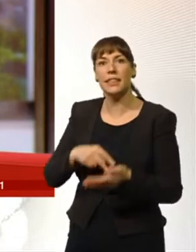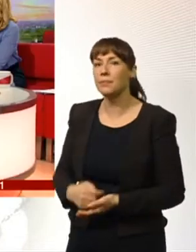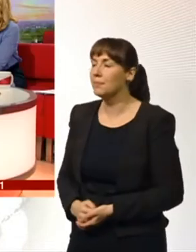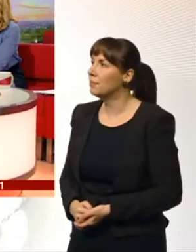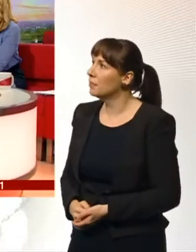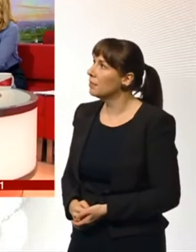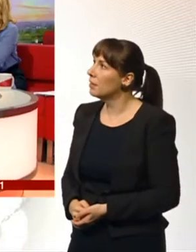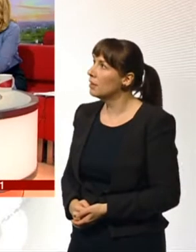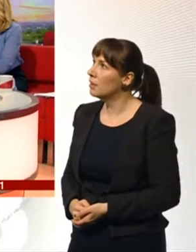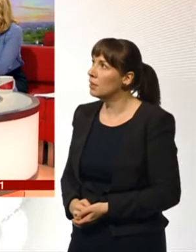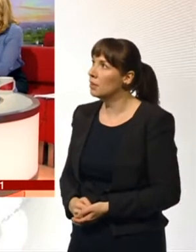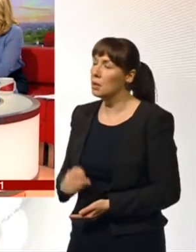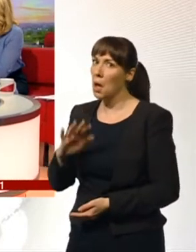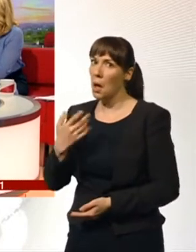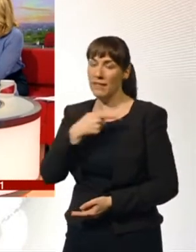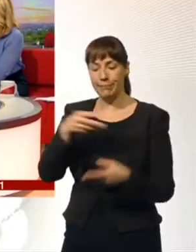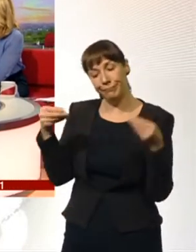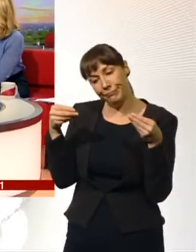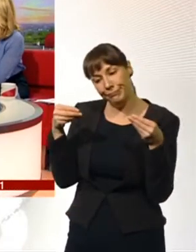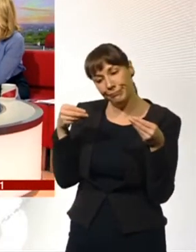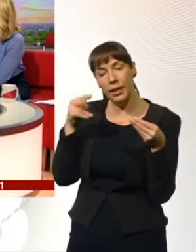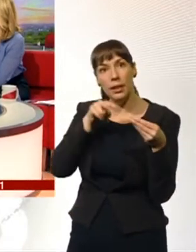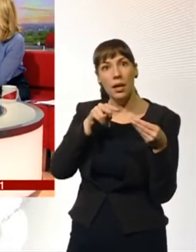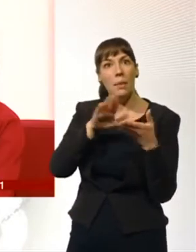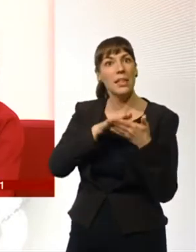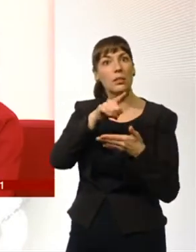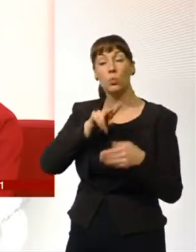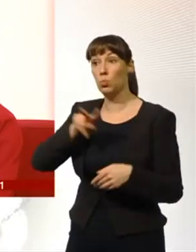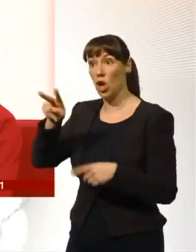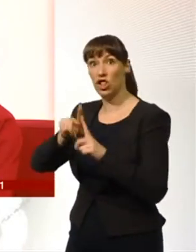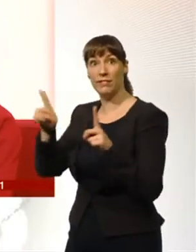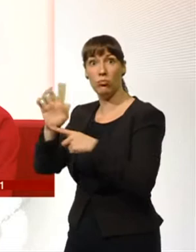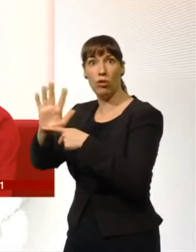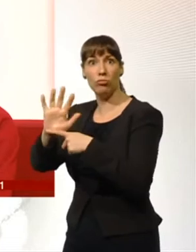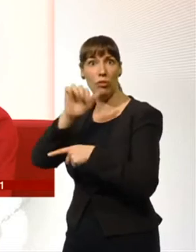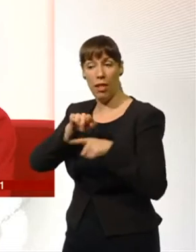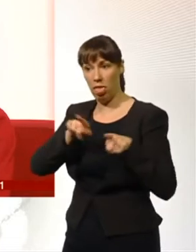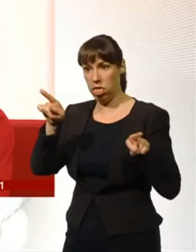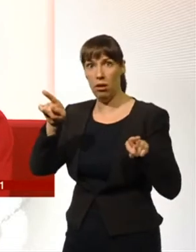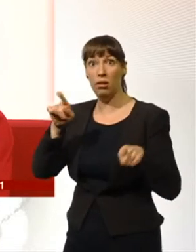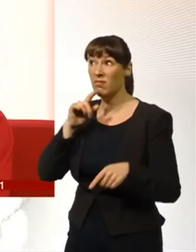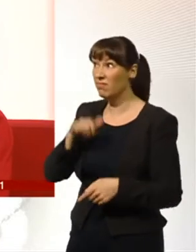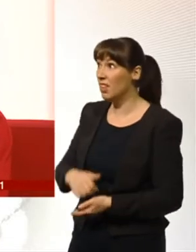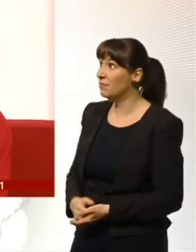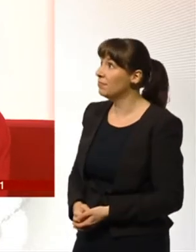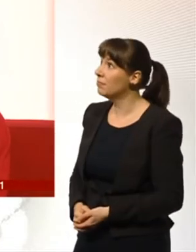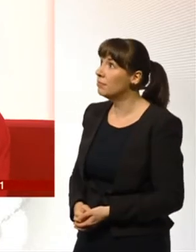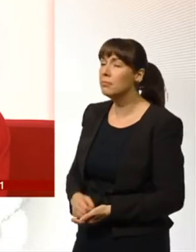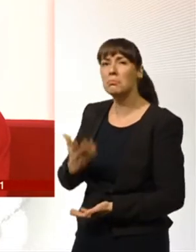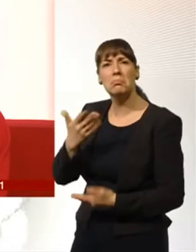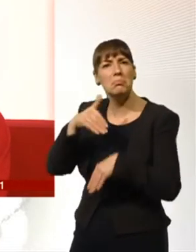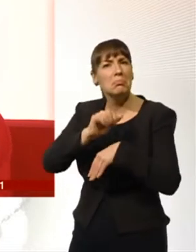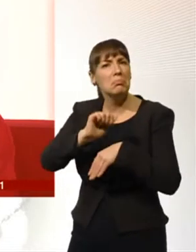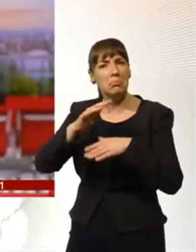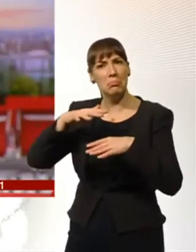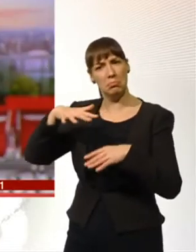he's watching on his tablet, presumably you're not watching the same thing? Not, not often, no. And how has it impacted on your, sort of, home life then,